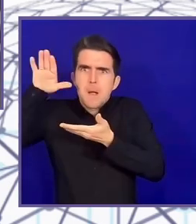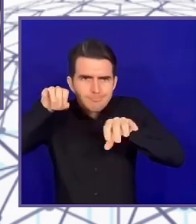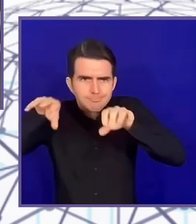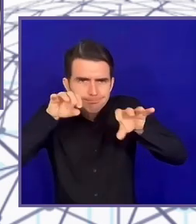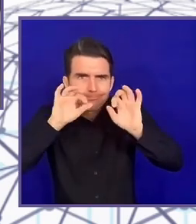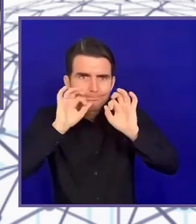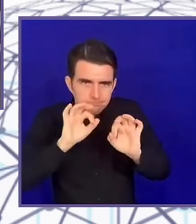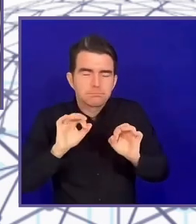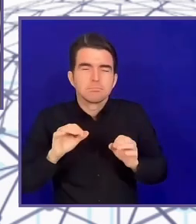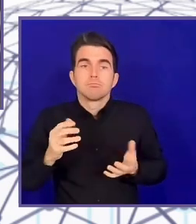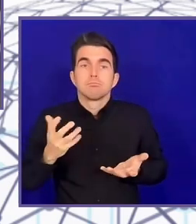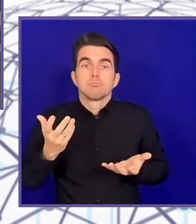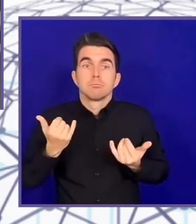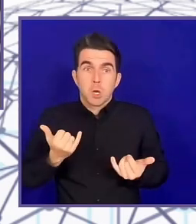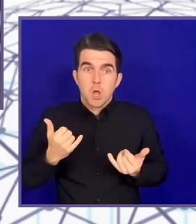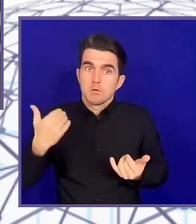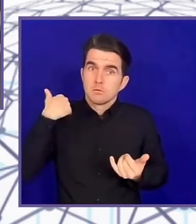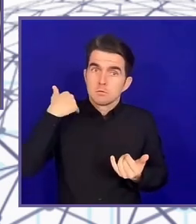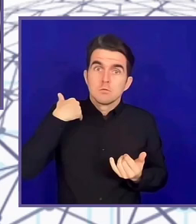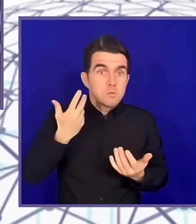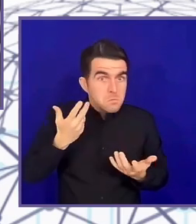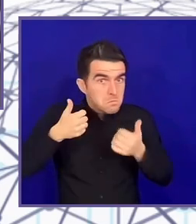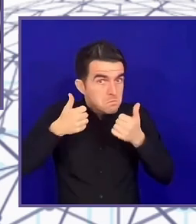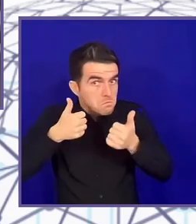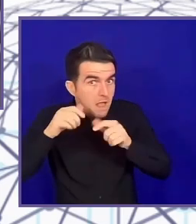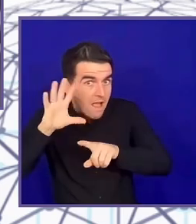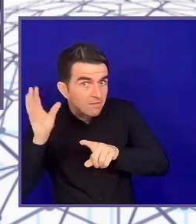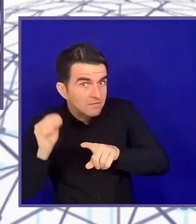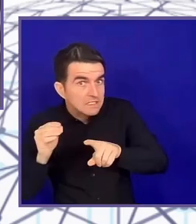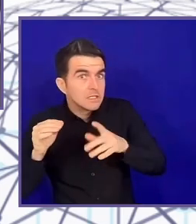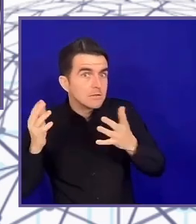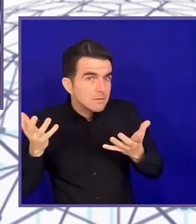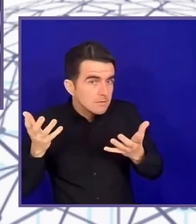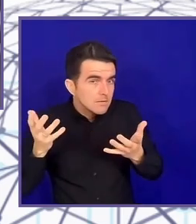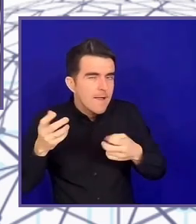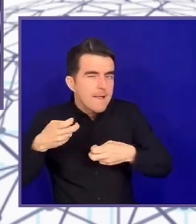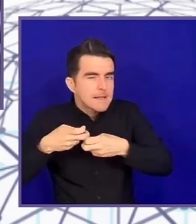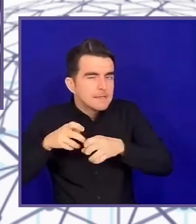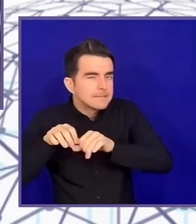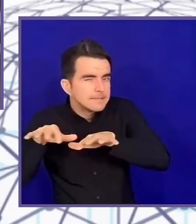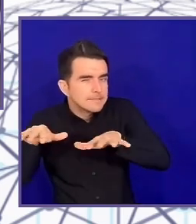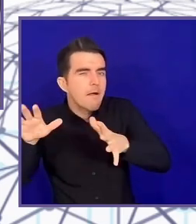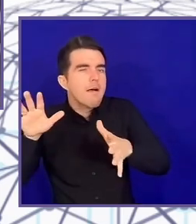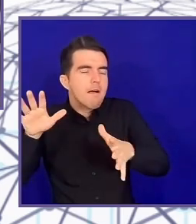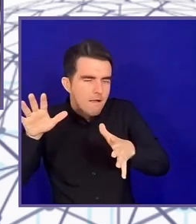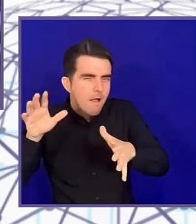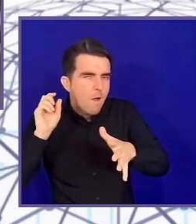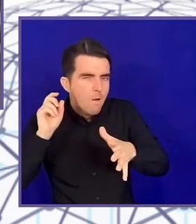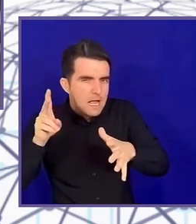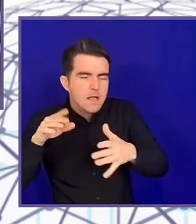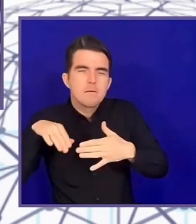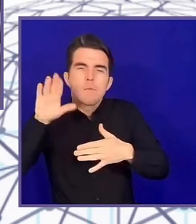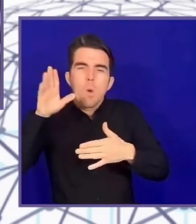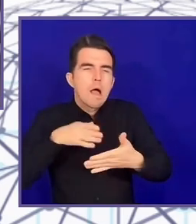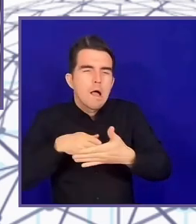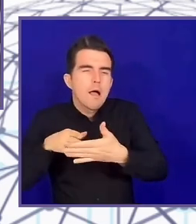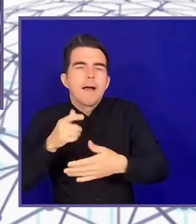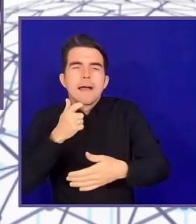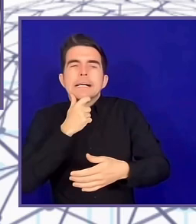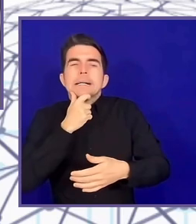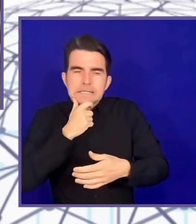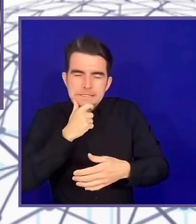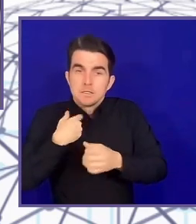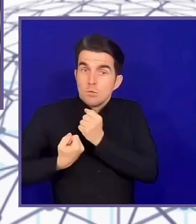We have supported about 48 ventures and a few of them are beginning to scale now. But one of the biggest challenges has been that user-based